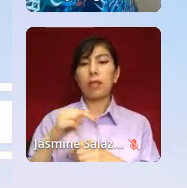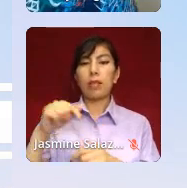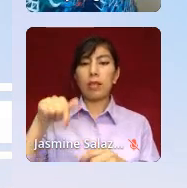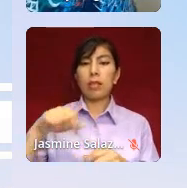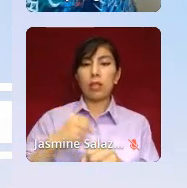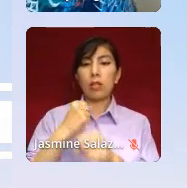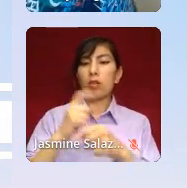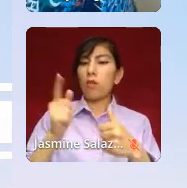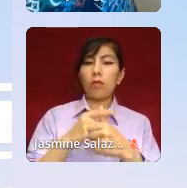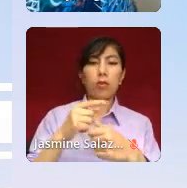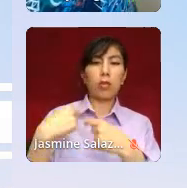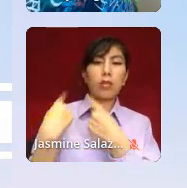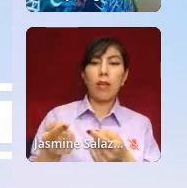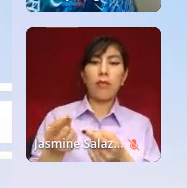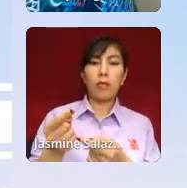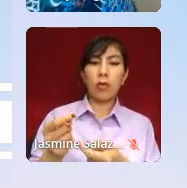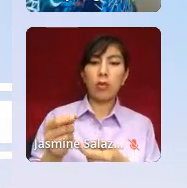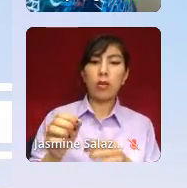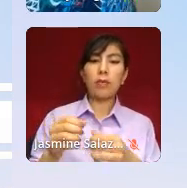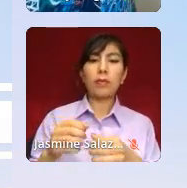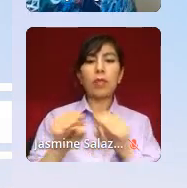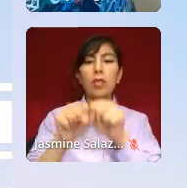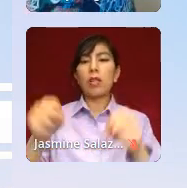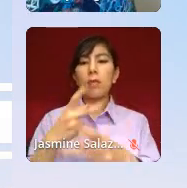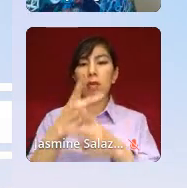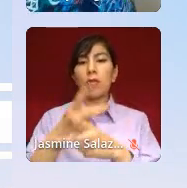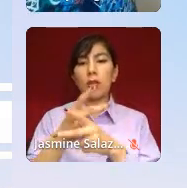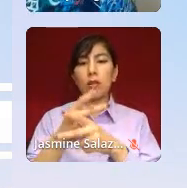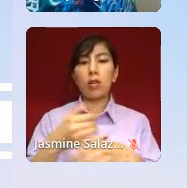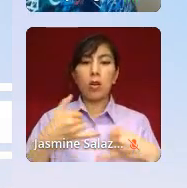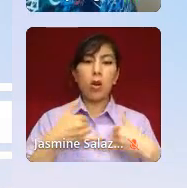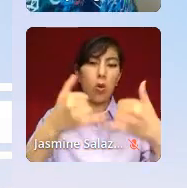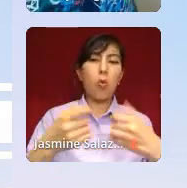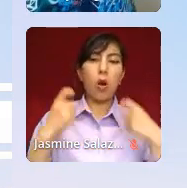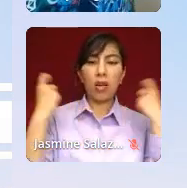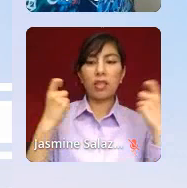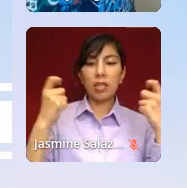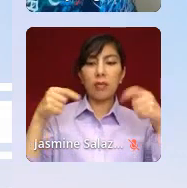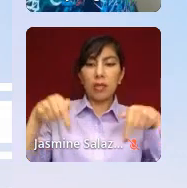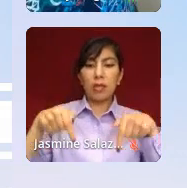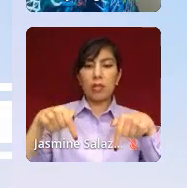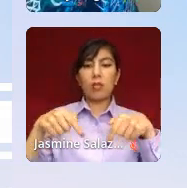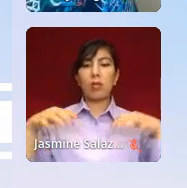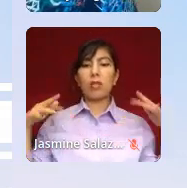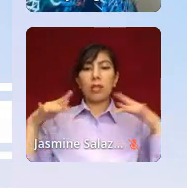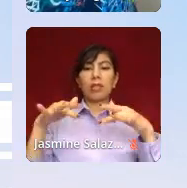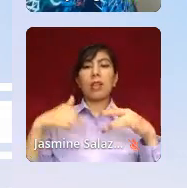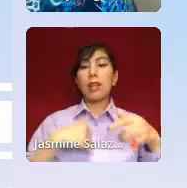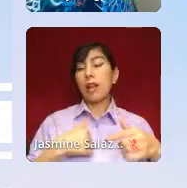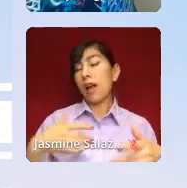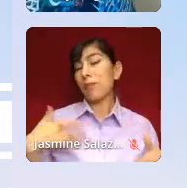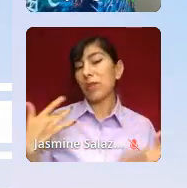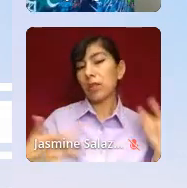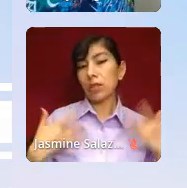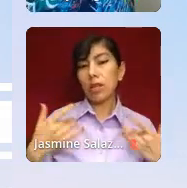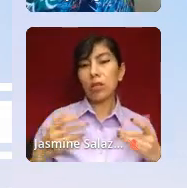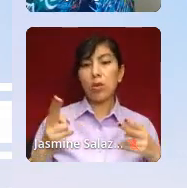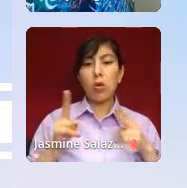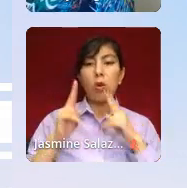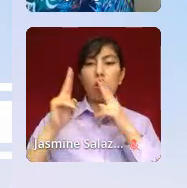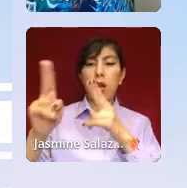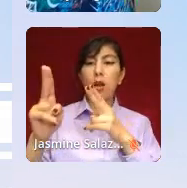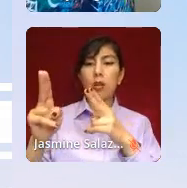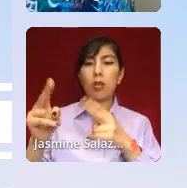system of care award ceremony here at the summit. And I'm excited to honor and